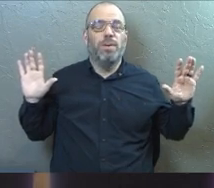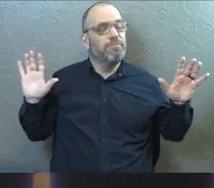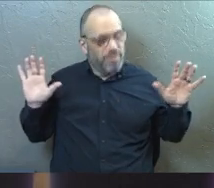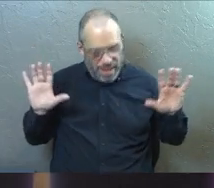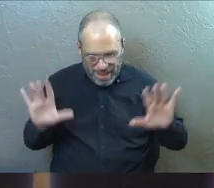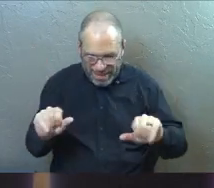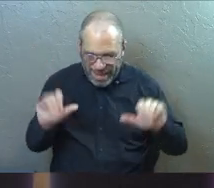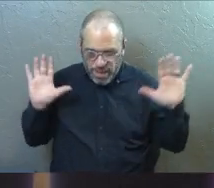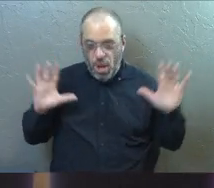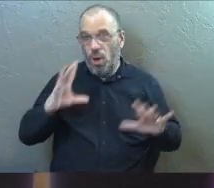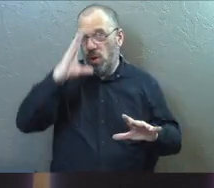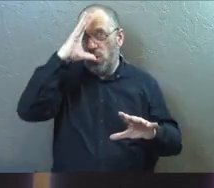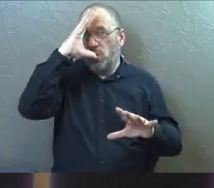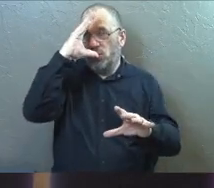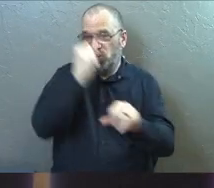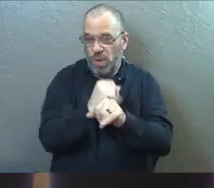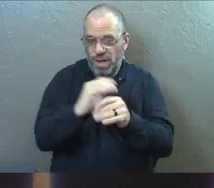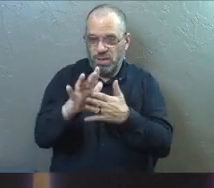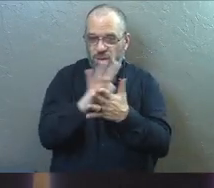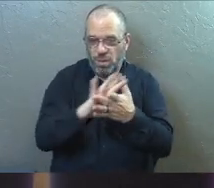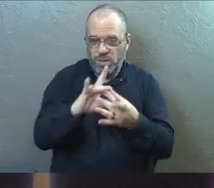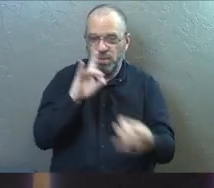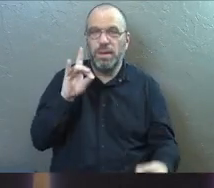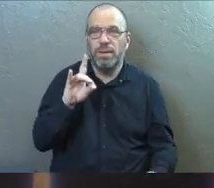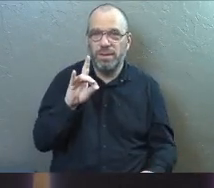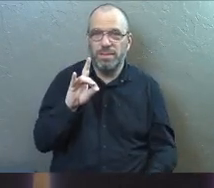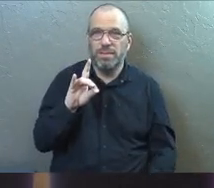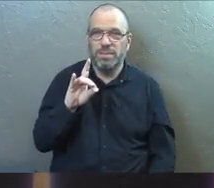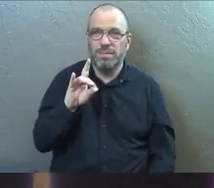You're going to have to trust the Holy Spirit in his people.